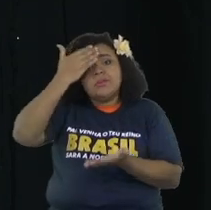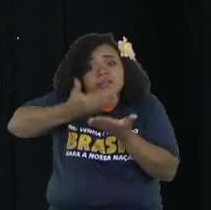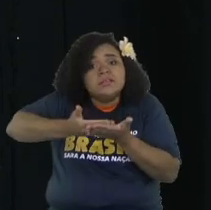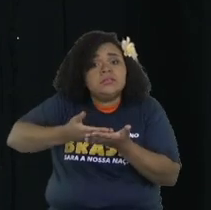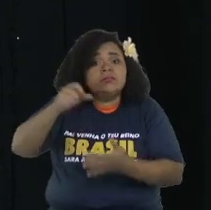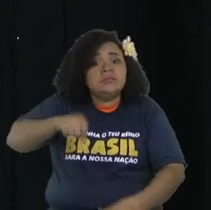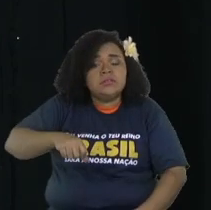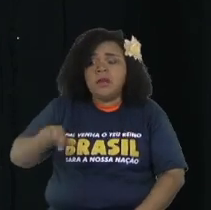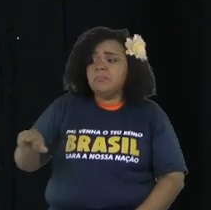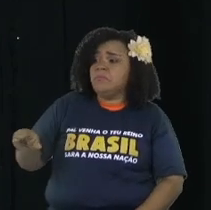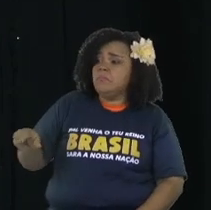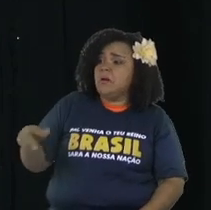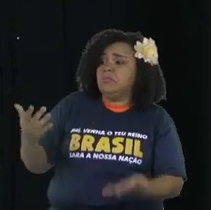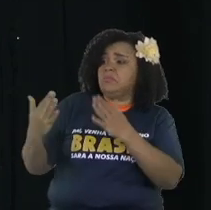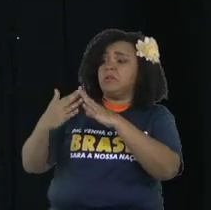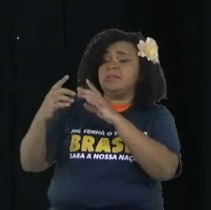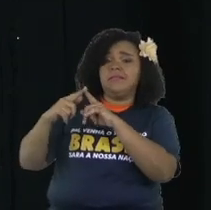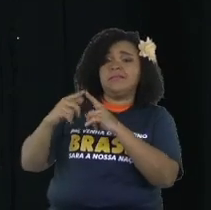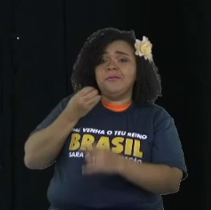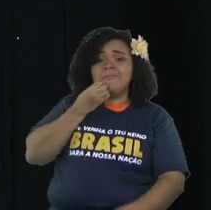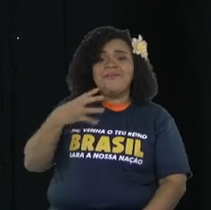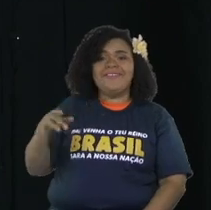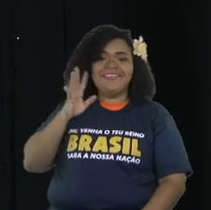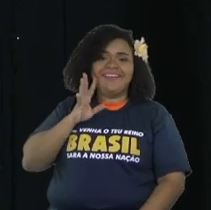actually the brothers they trust.